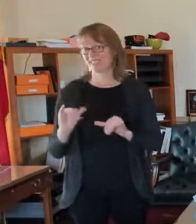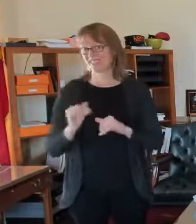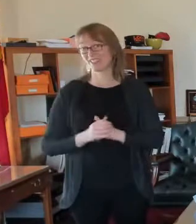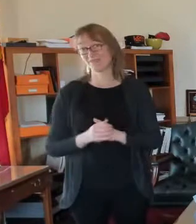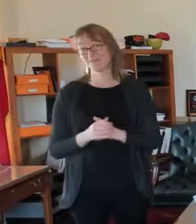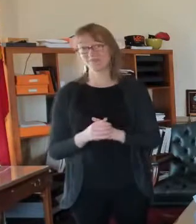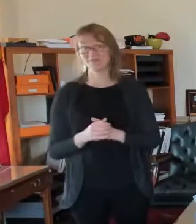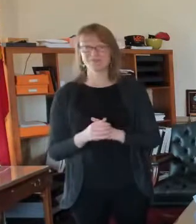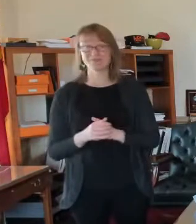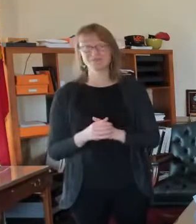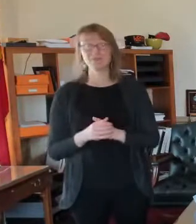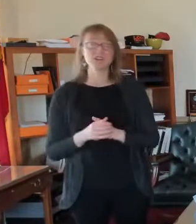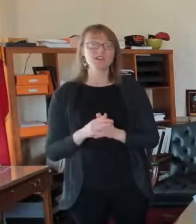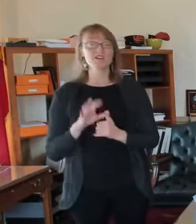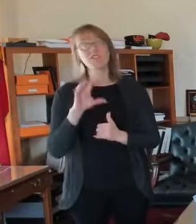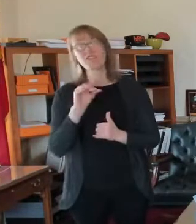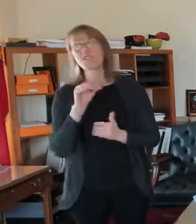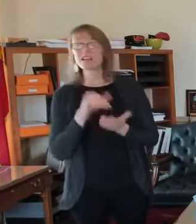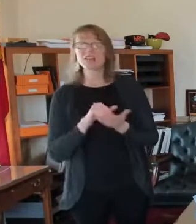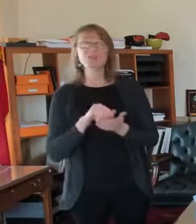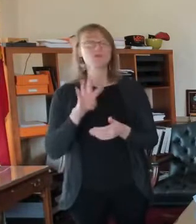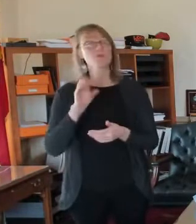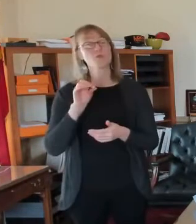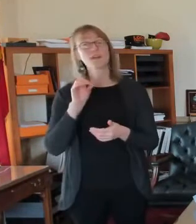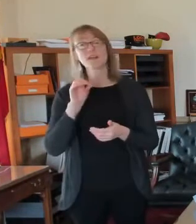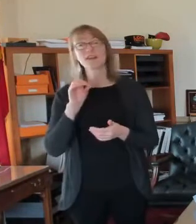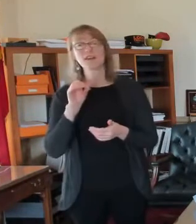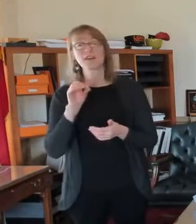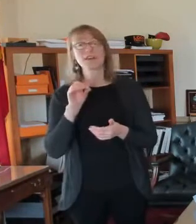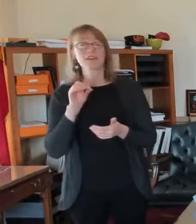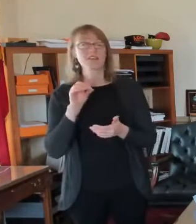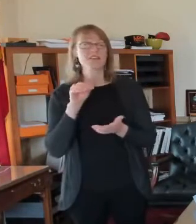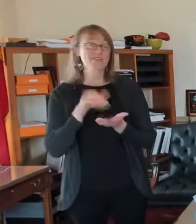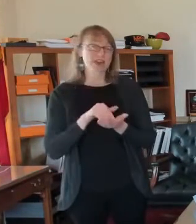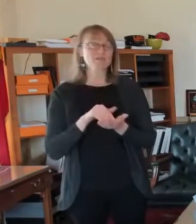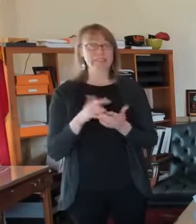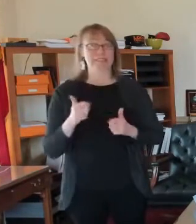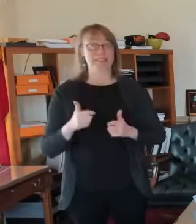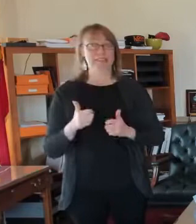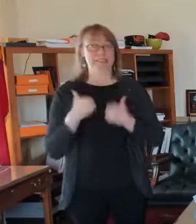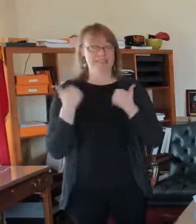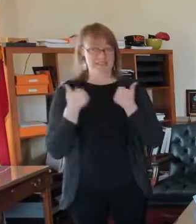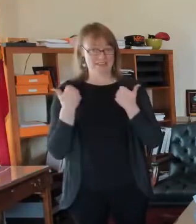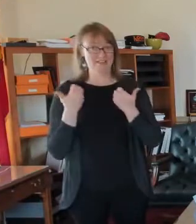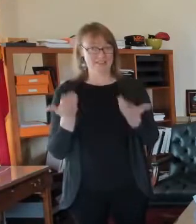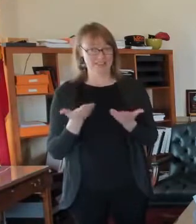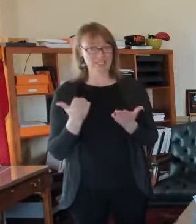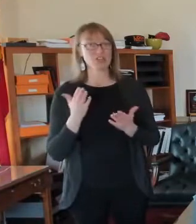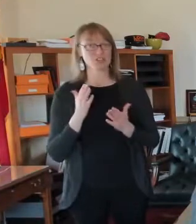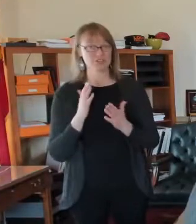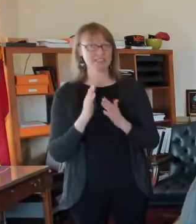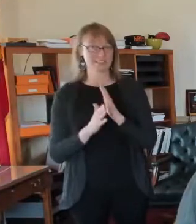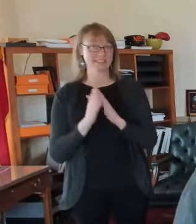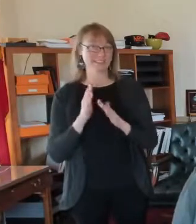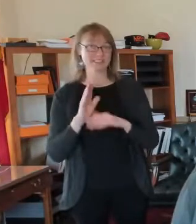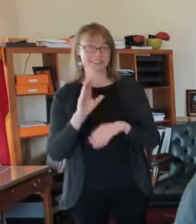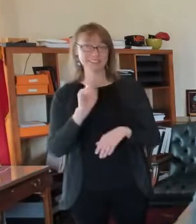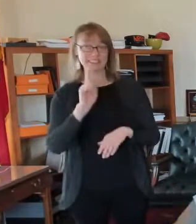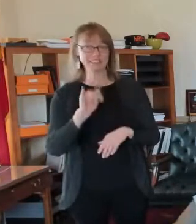50,000, 40 something thousand are city residents. And so, um, it depends on where you are on that list.